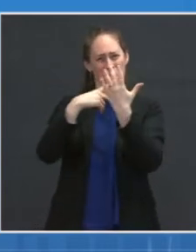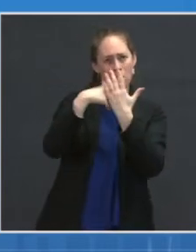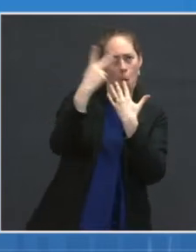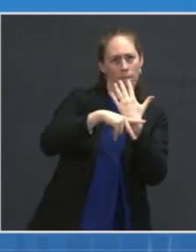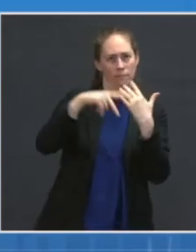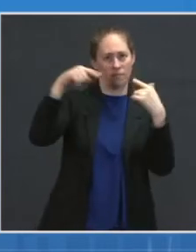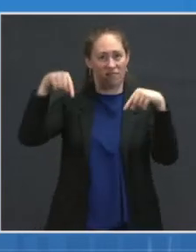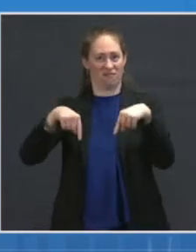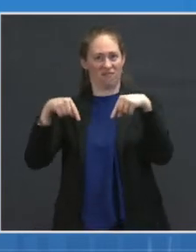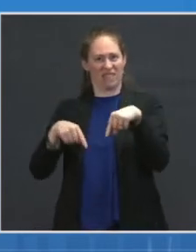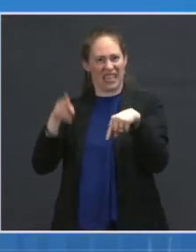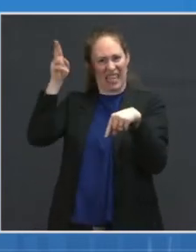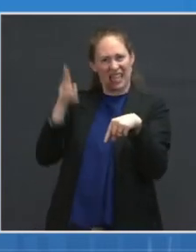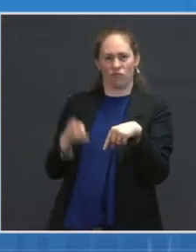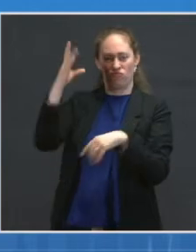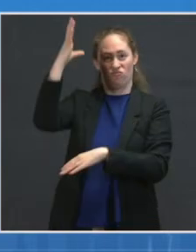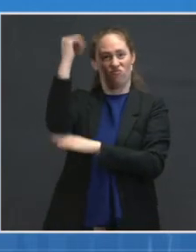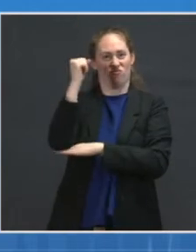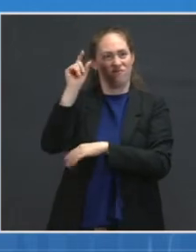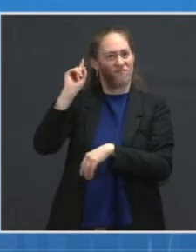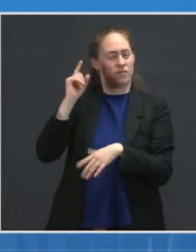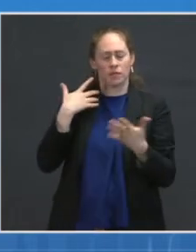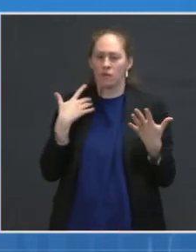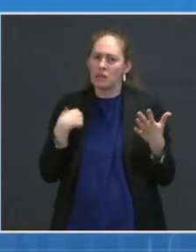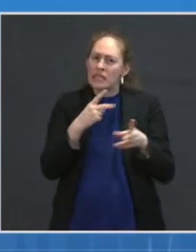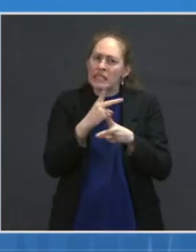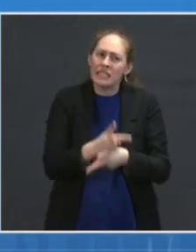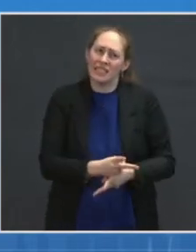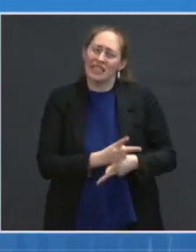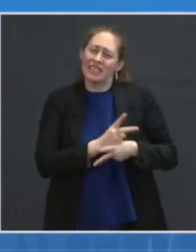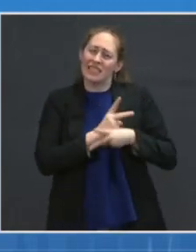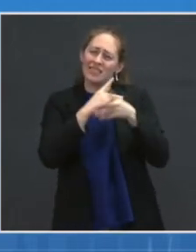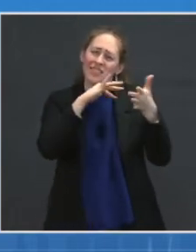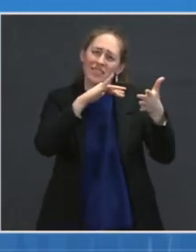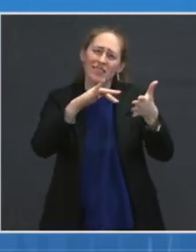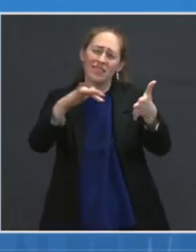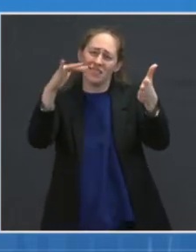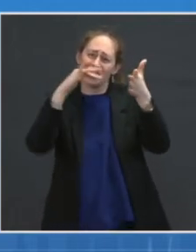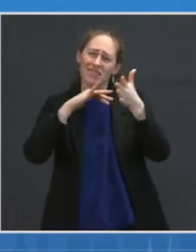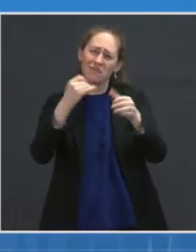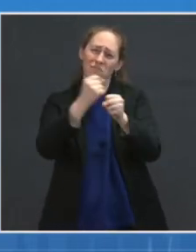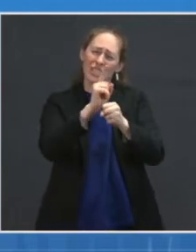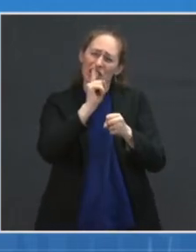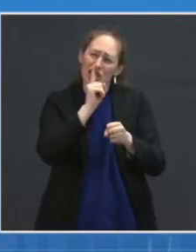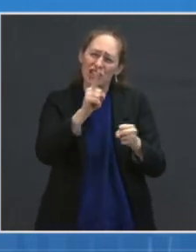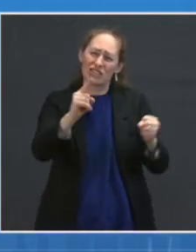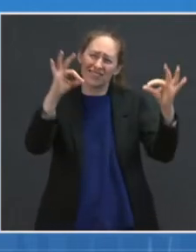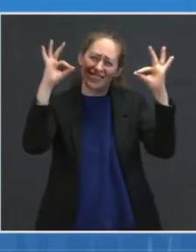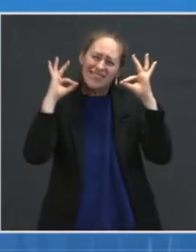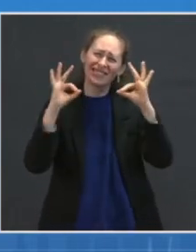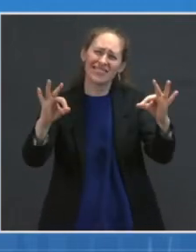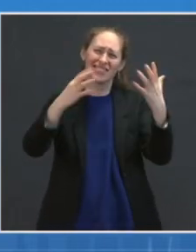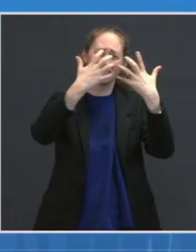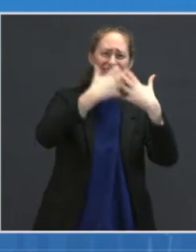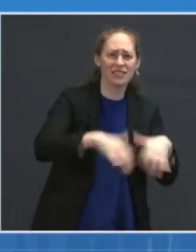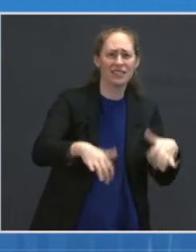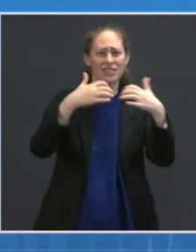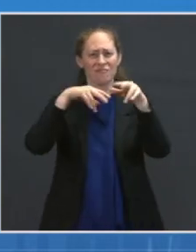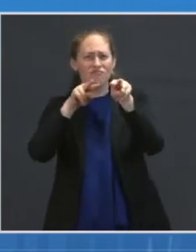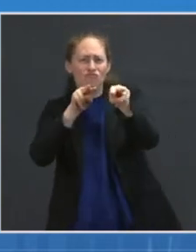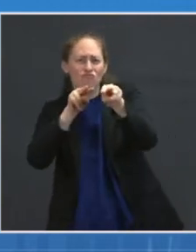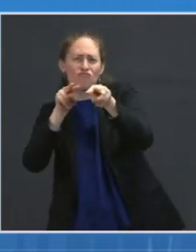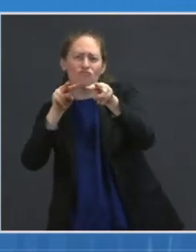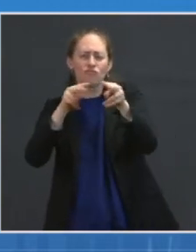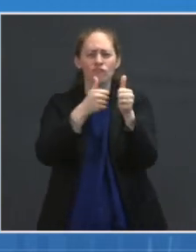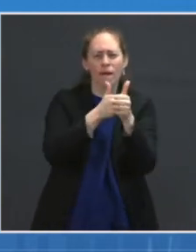released from the CDC today are reflective of this effort. We will continue to closely monitor these events and report back as